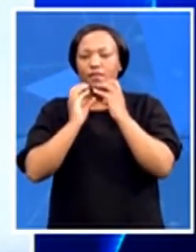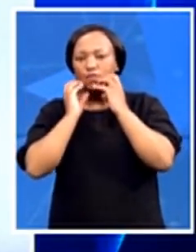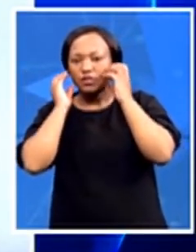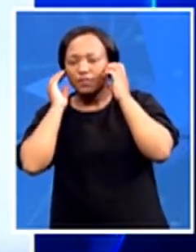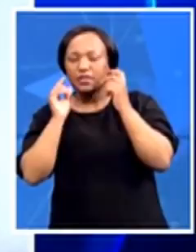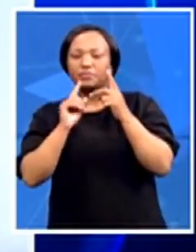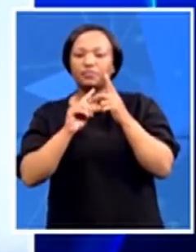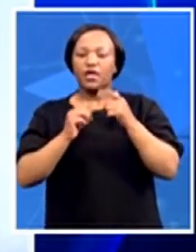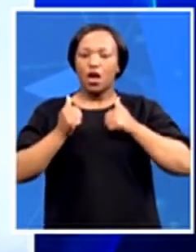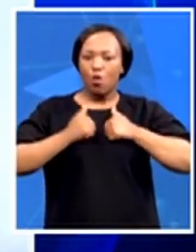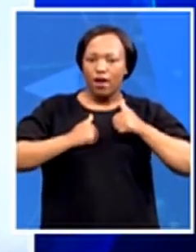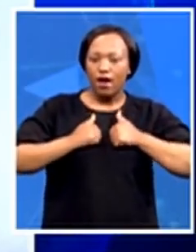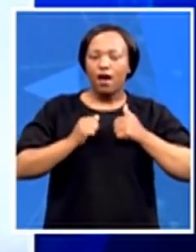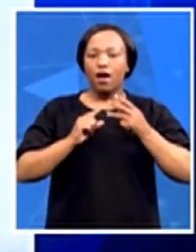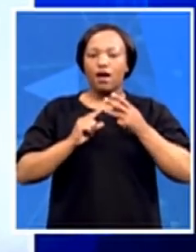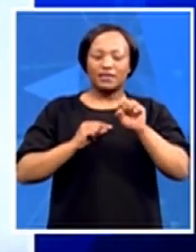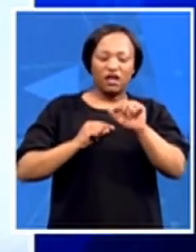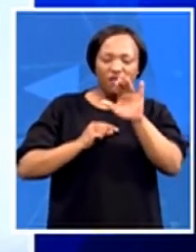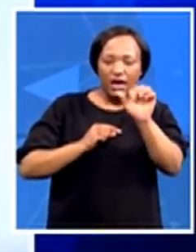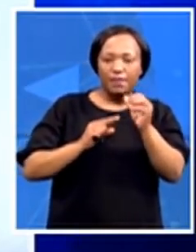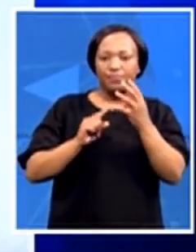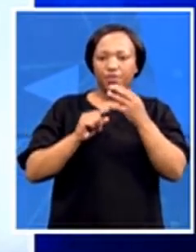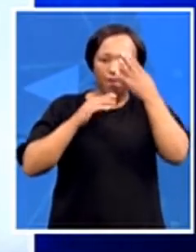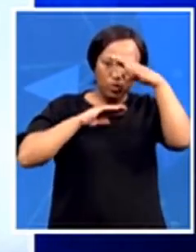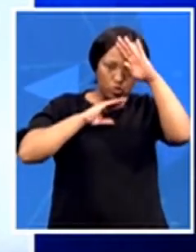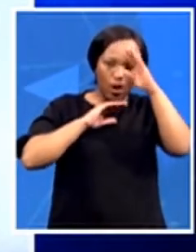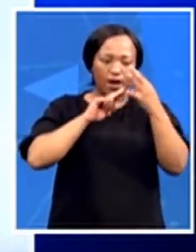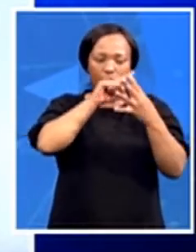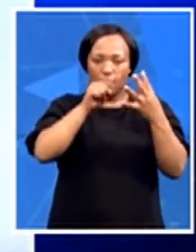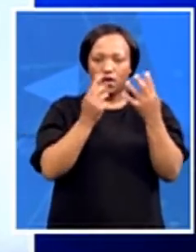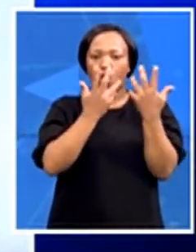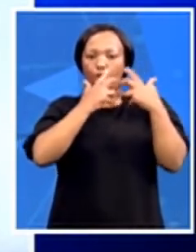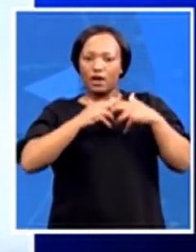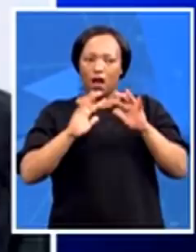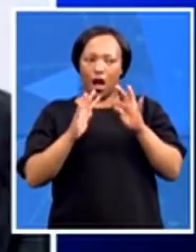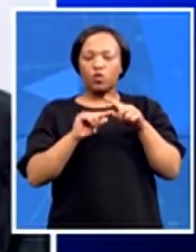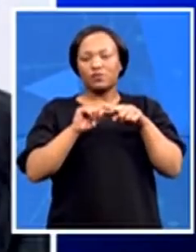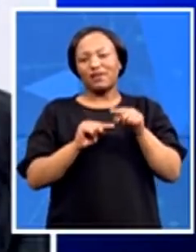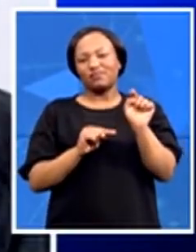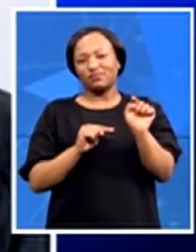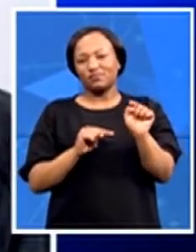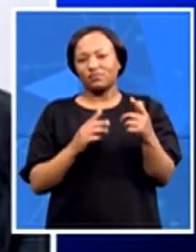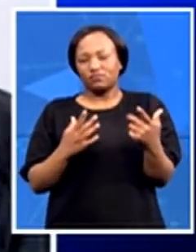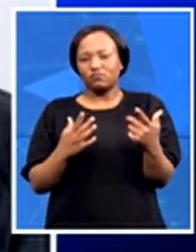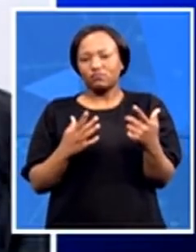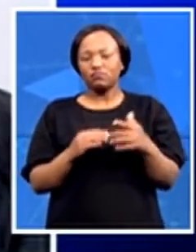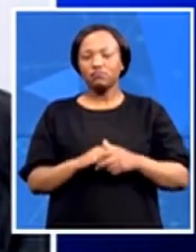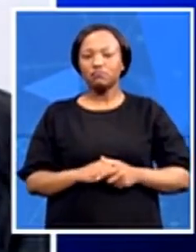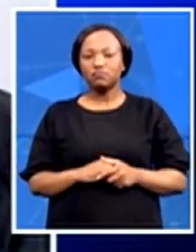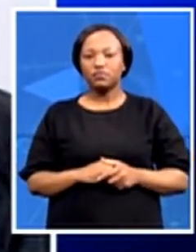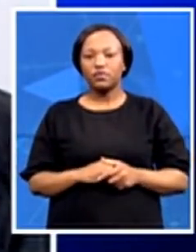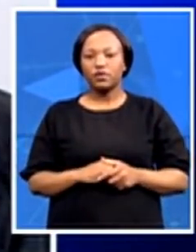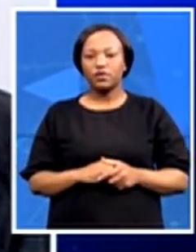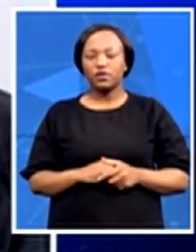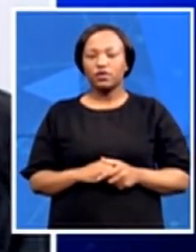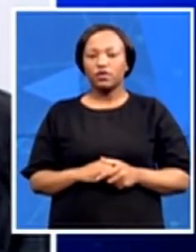how much freedom these forces are given to actually fulfil their mandate. Of course, it's a story you're watching. We'd like to talk to you some